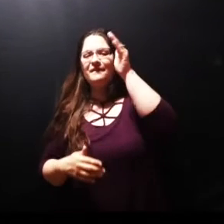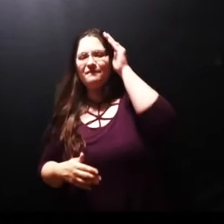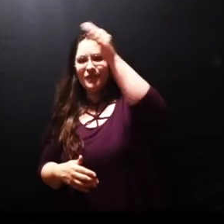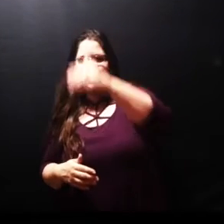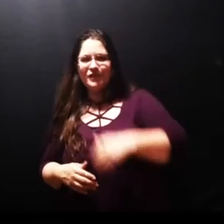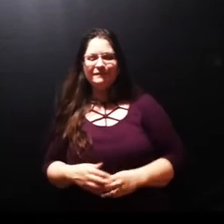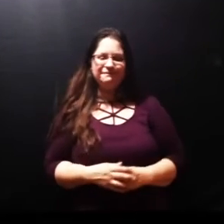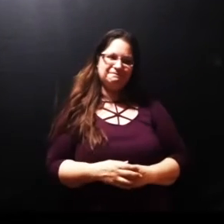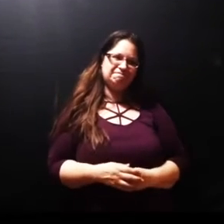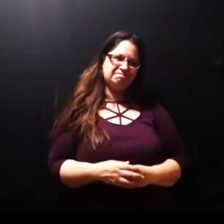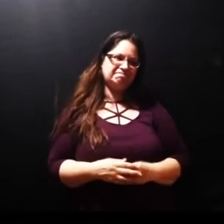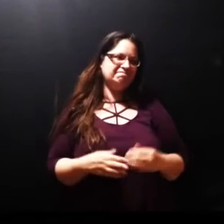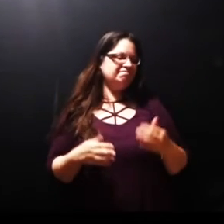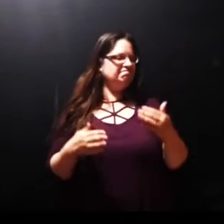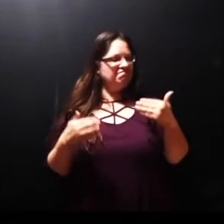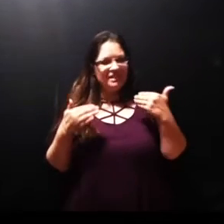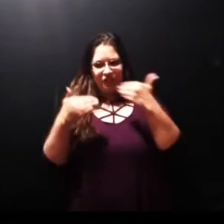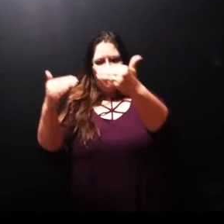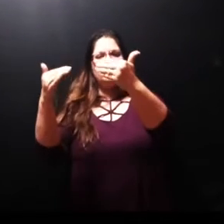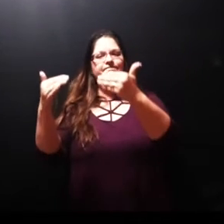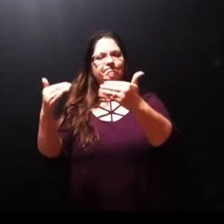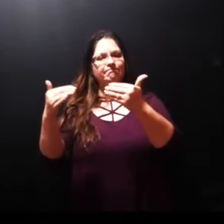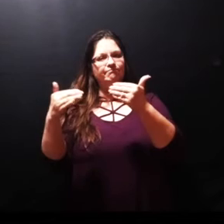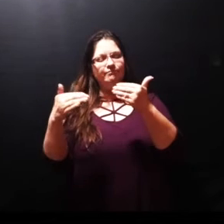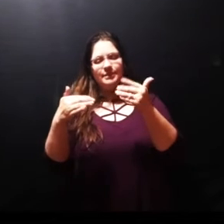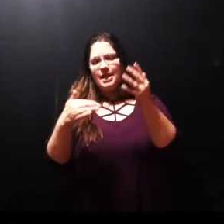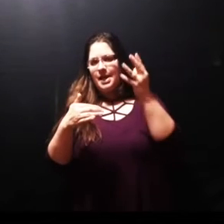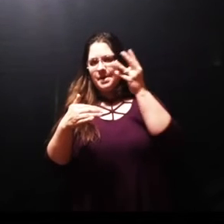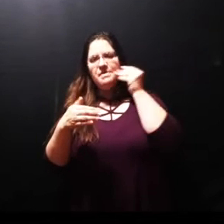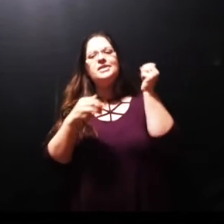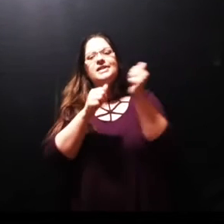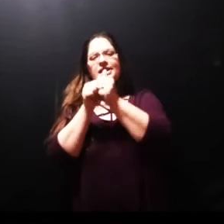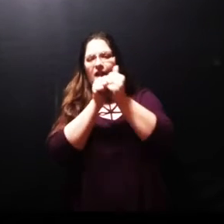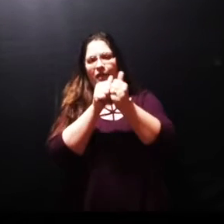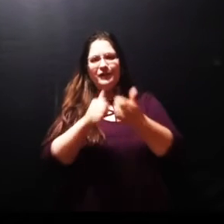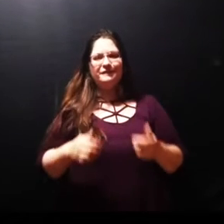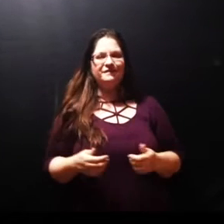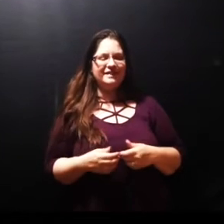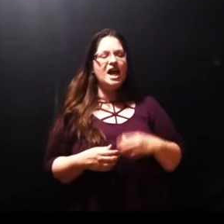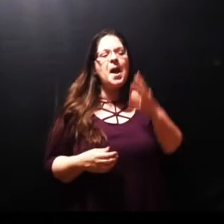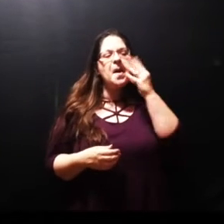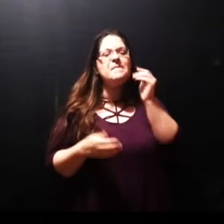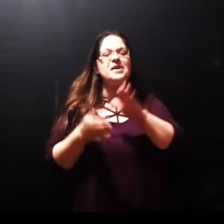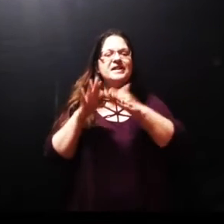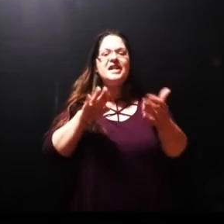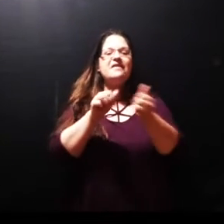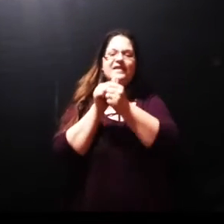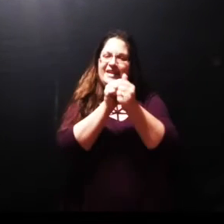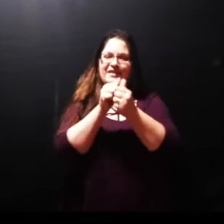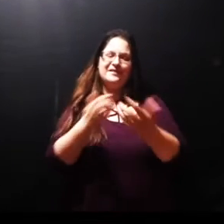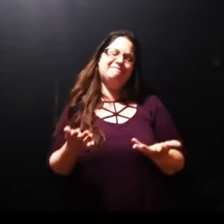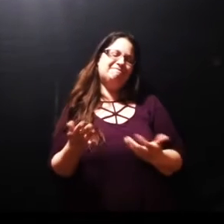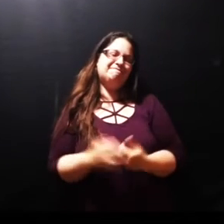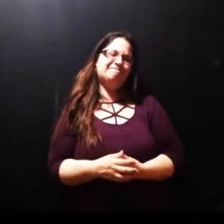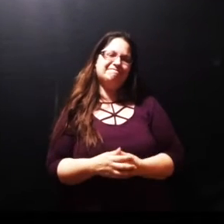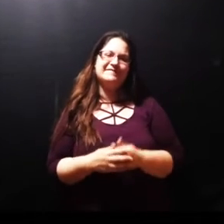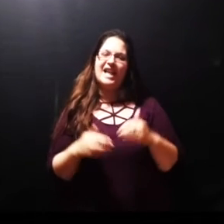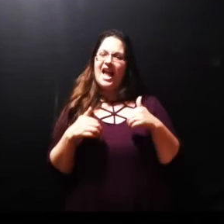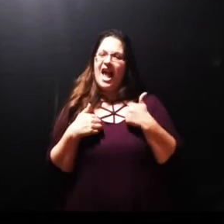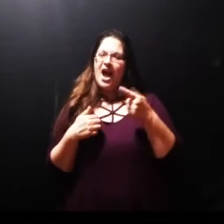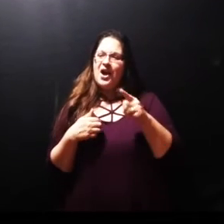reply let's just go on and do this whatever might happen how'd you like to take a trip with Thomas